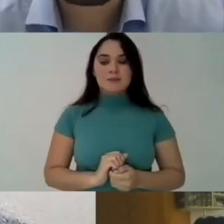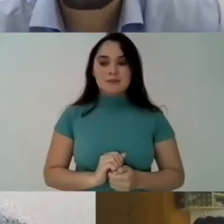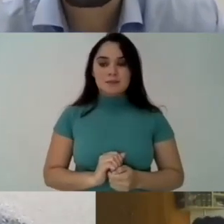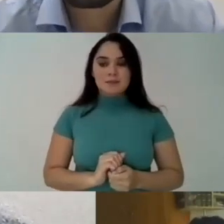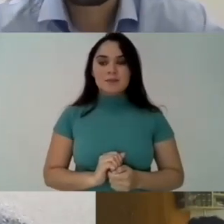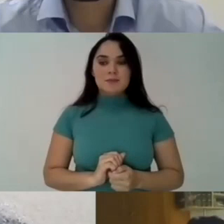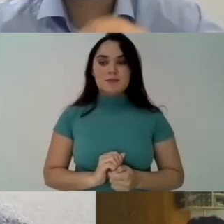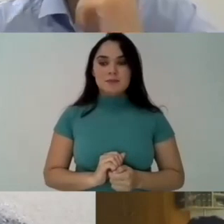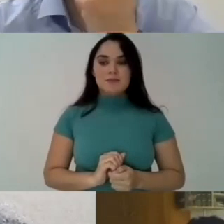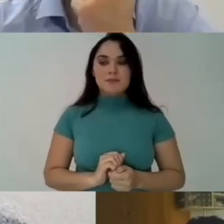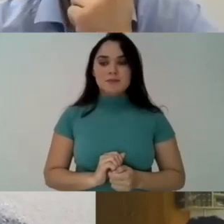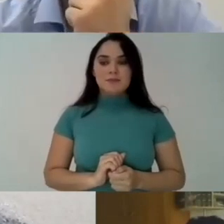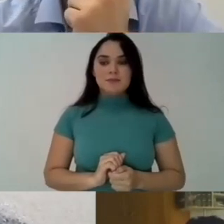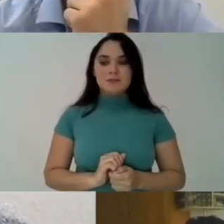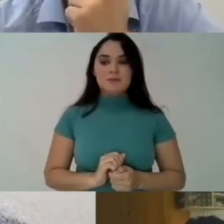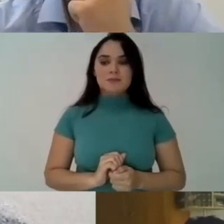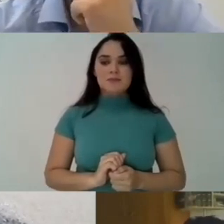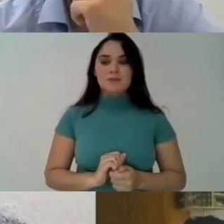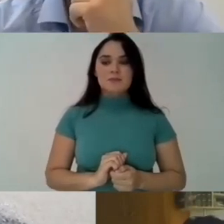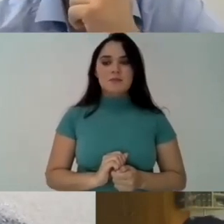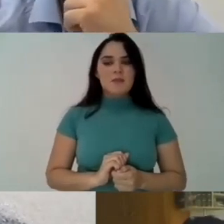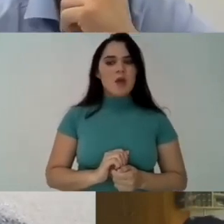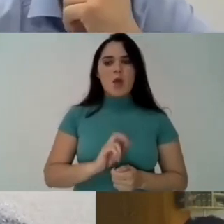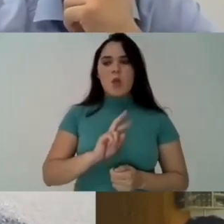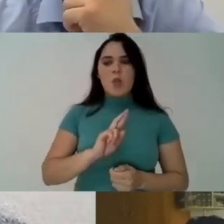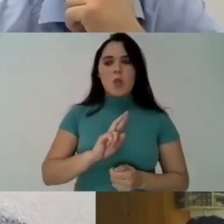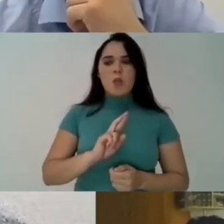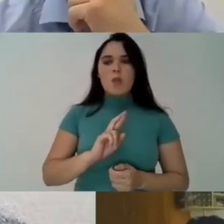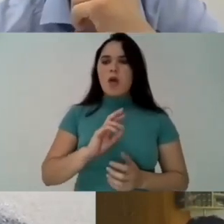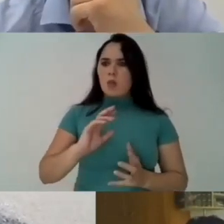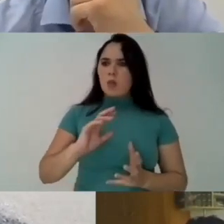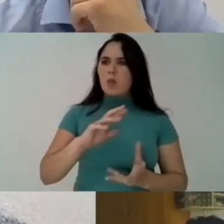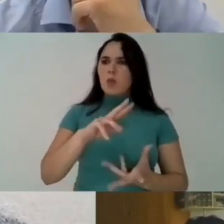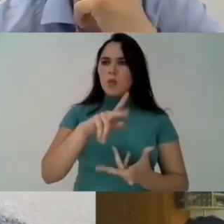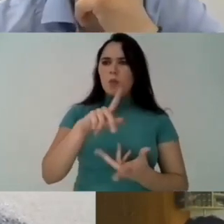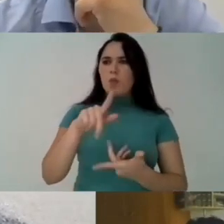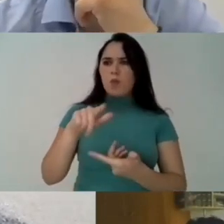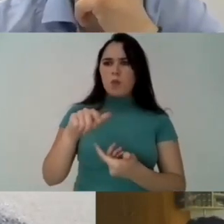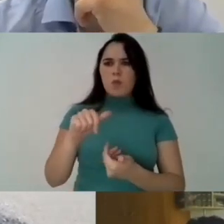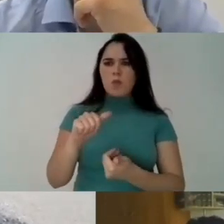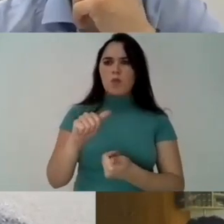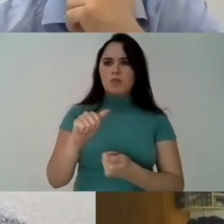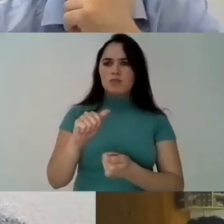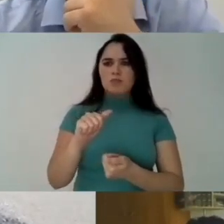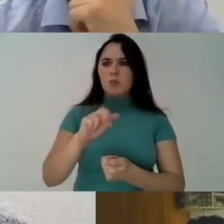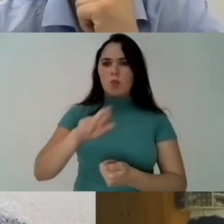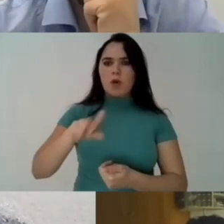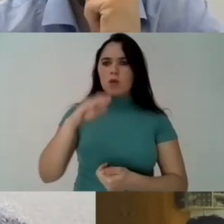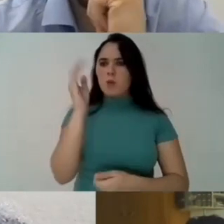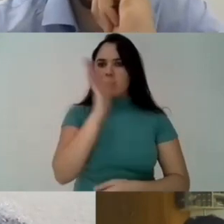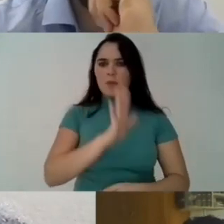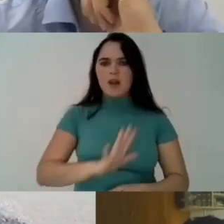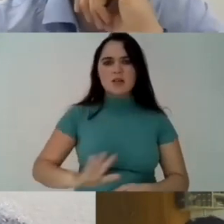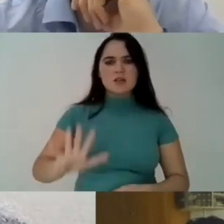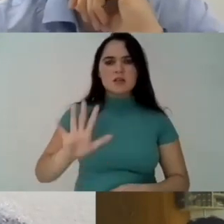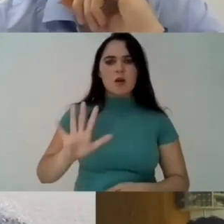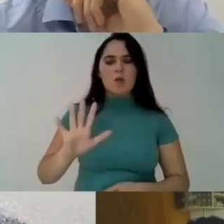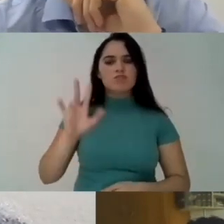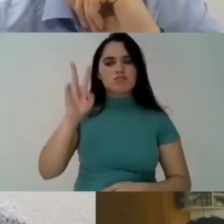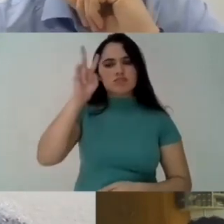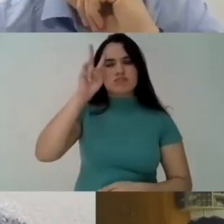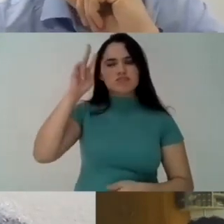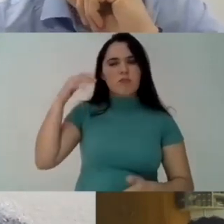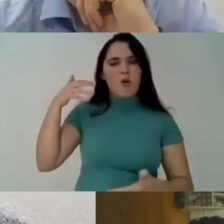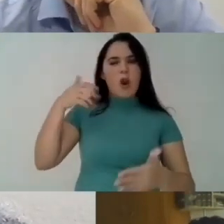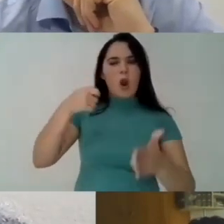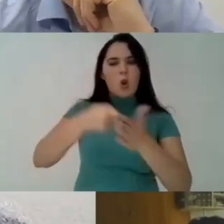the student movement in general in the world but particularly in brazil it